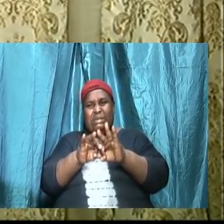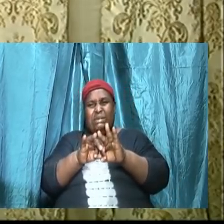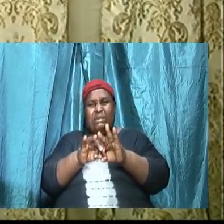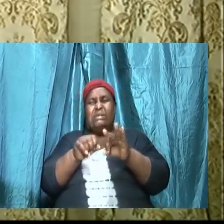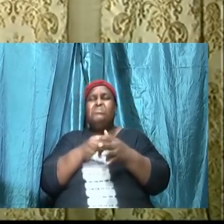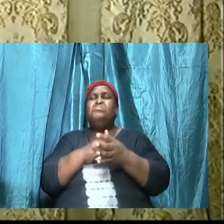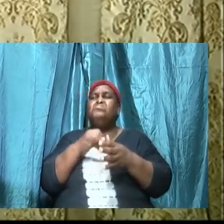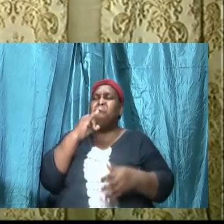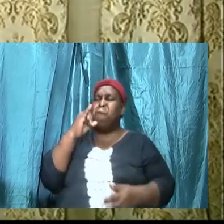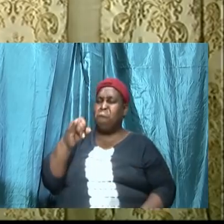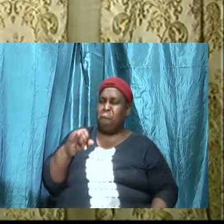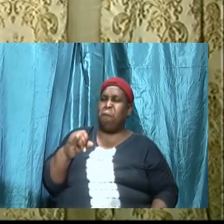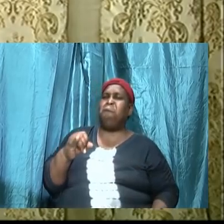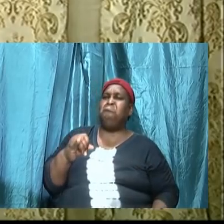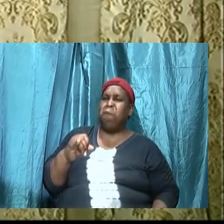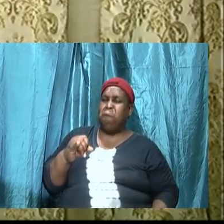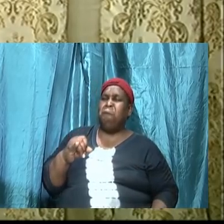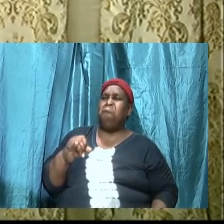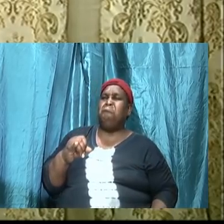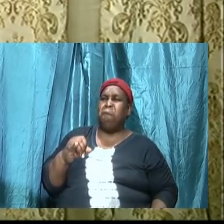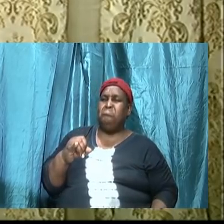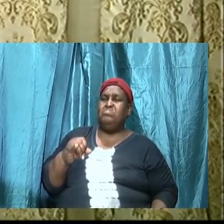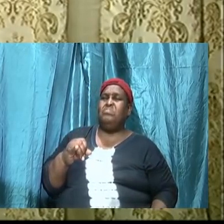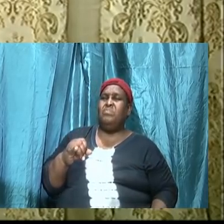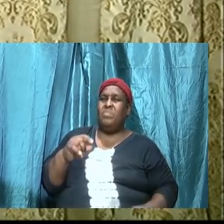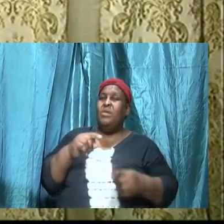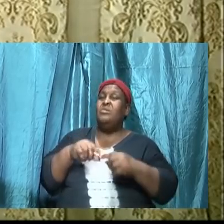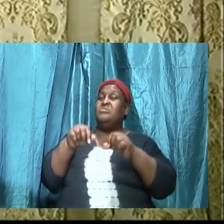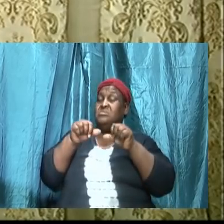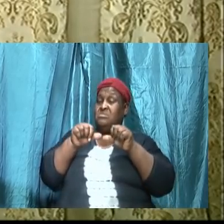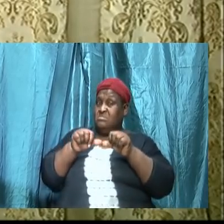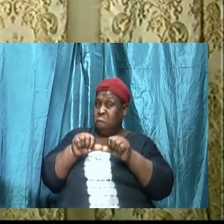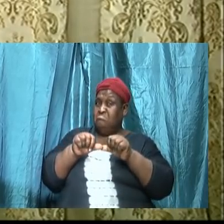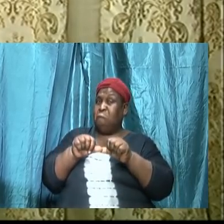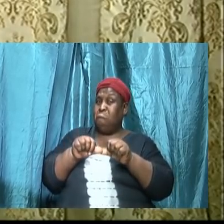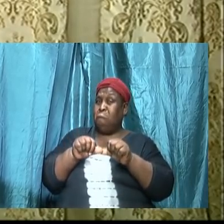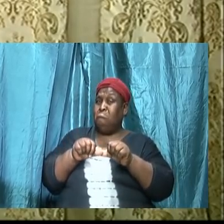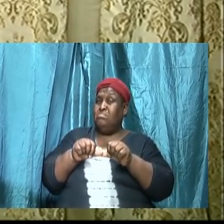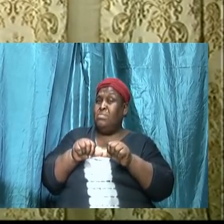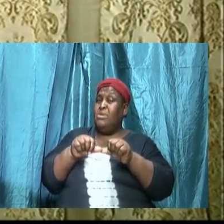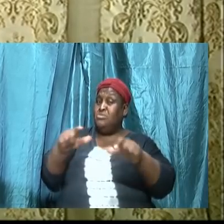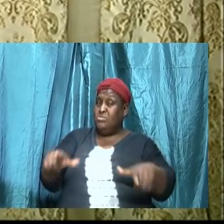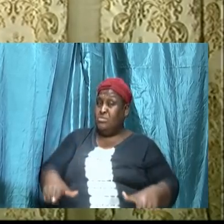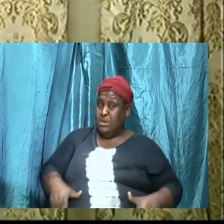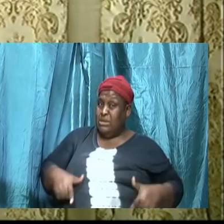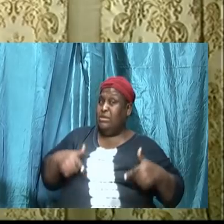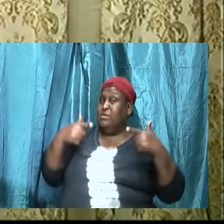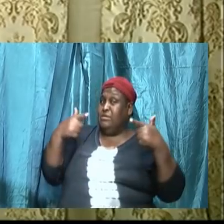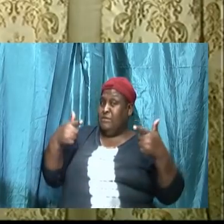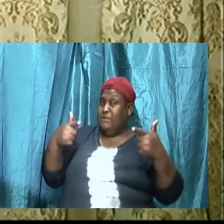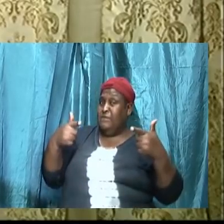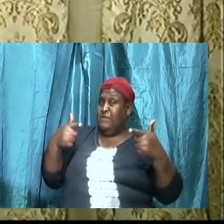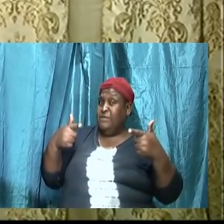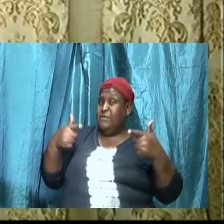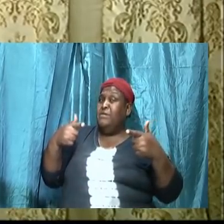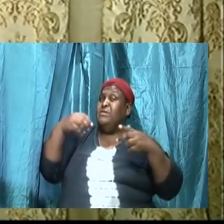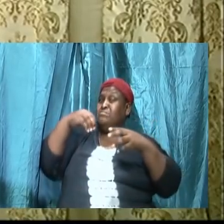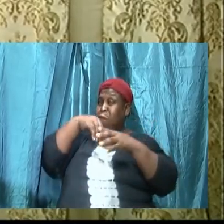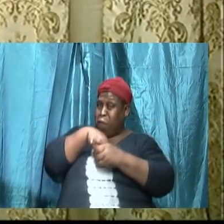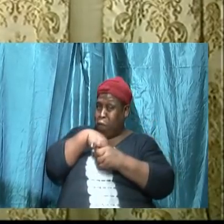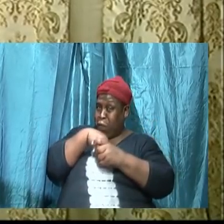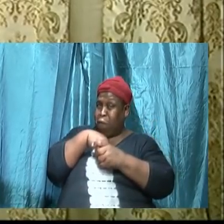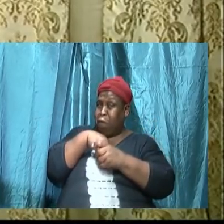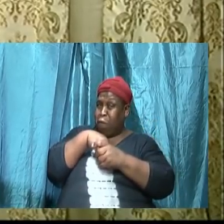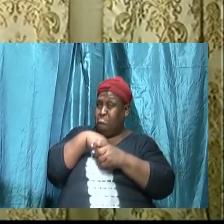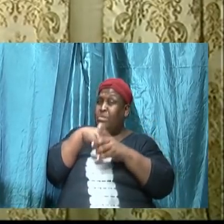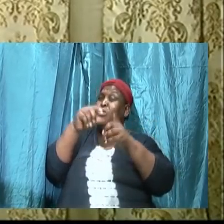is to stay, to abide in the